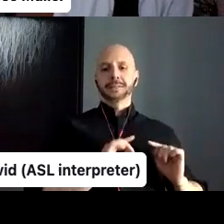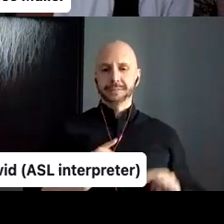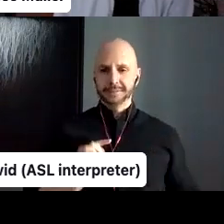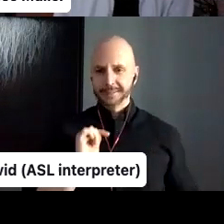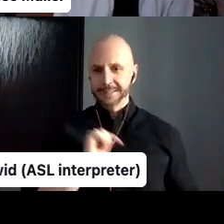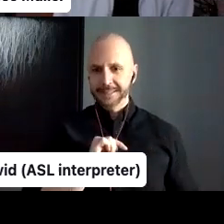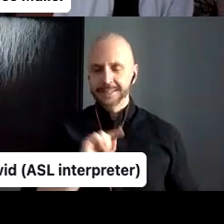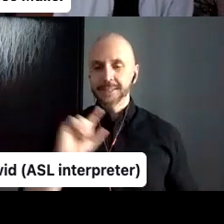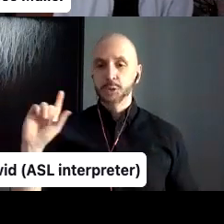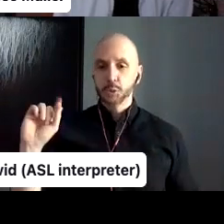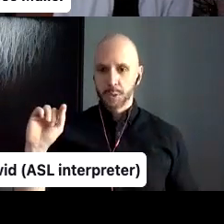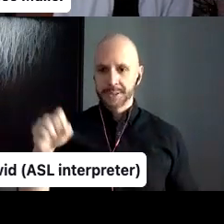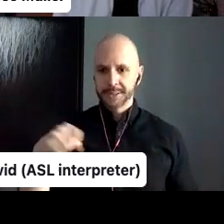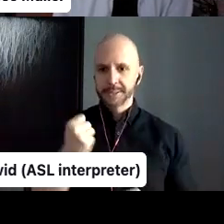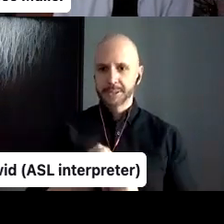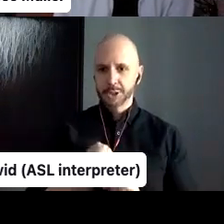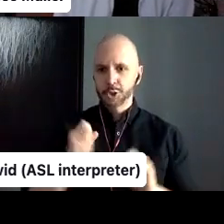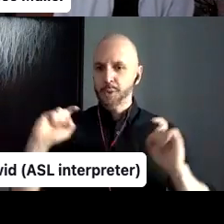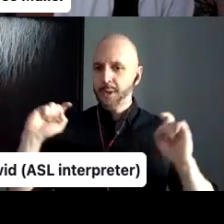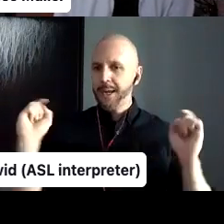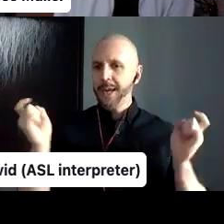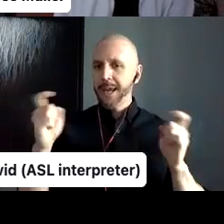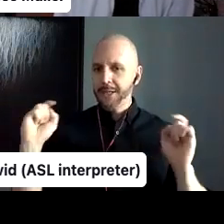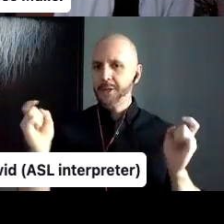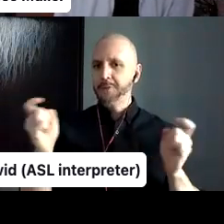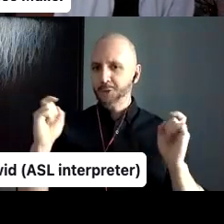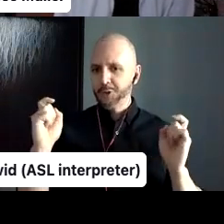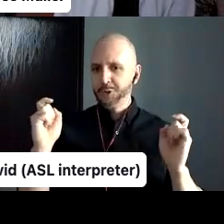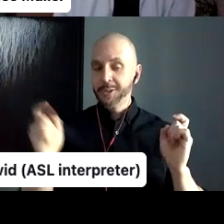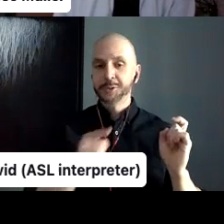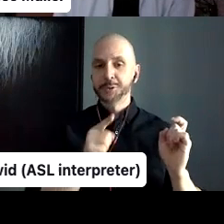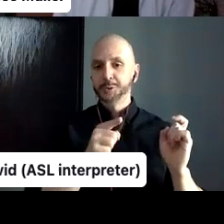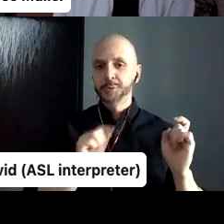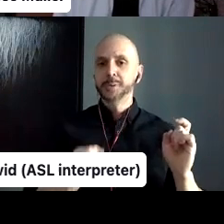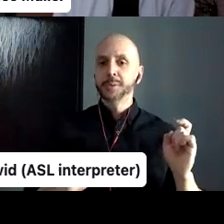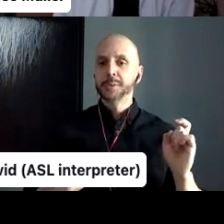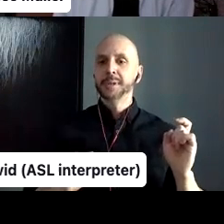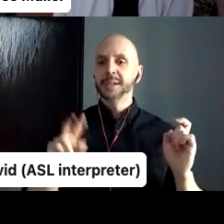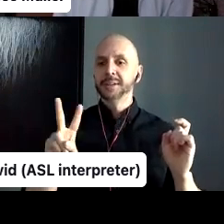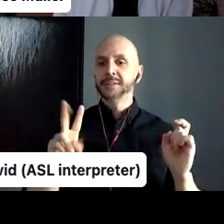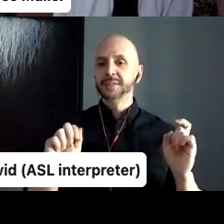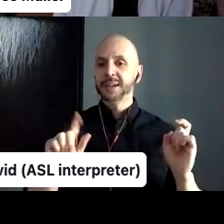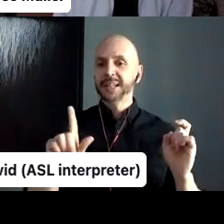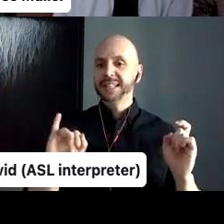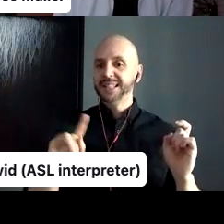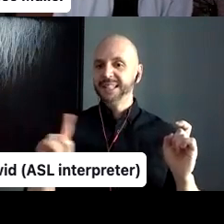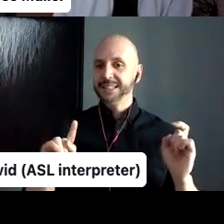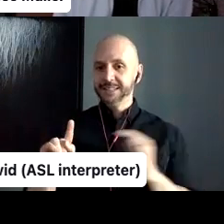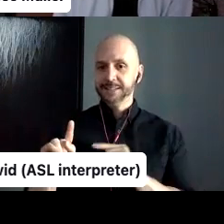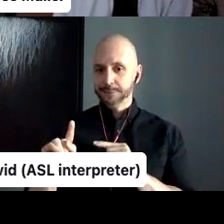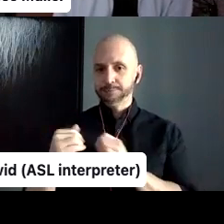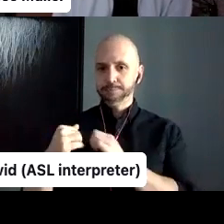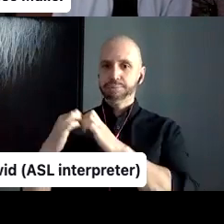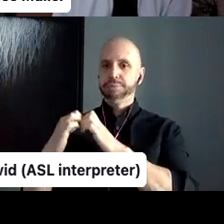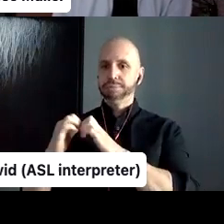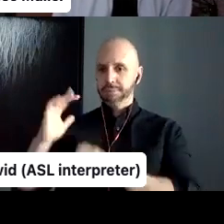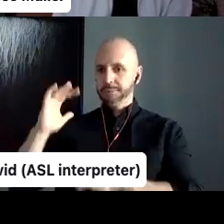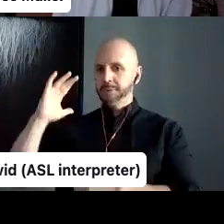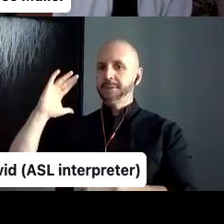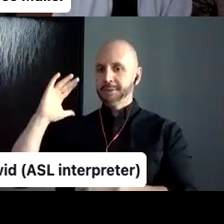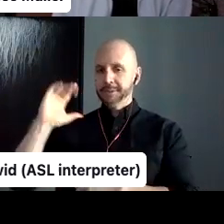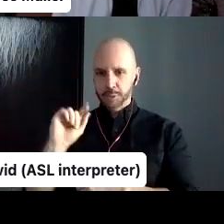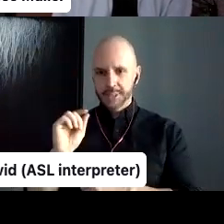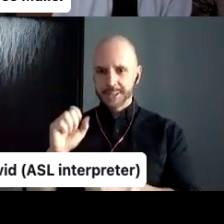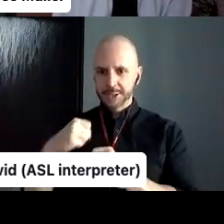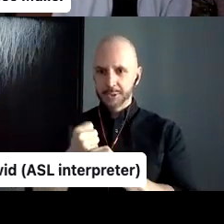anniversary, but Felice has been around for 20 years. there has been a five year, 10 year, and as you can see, a 12